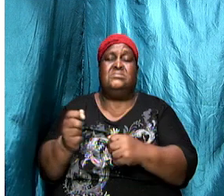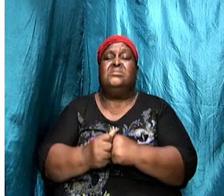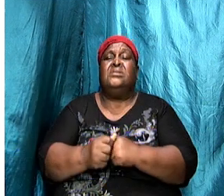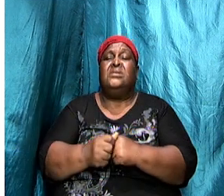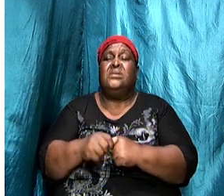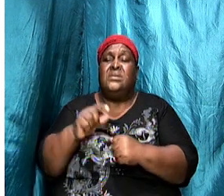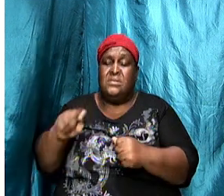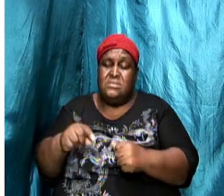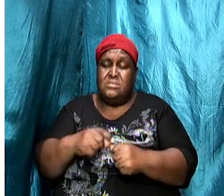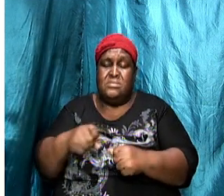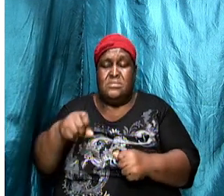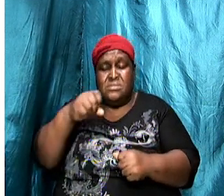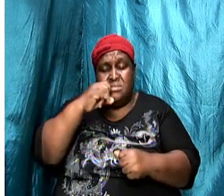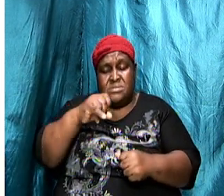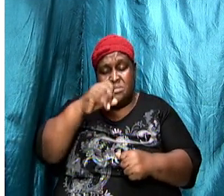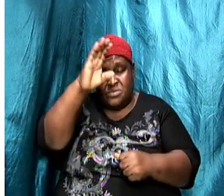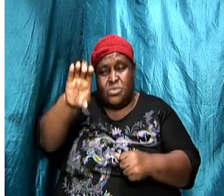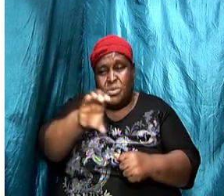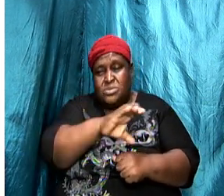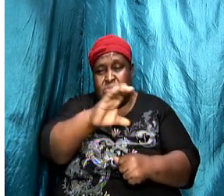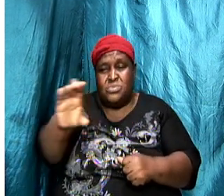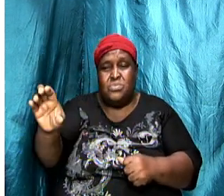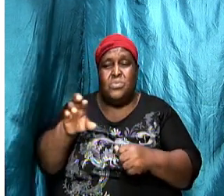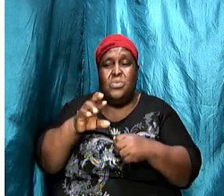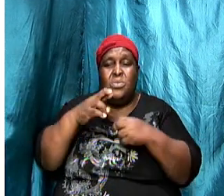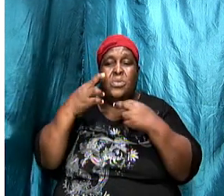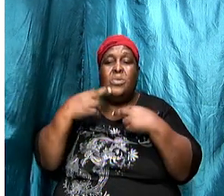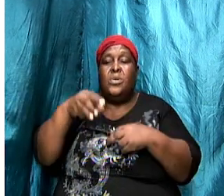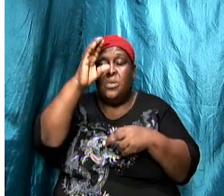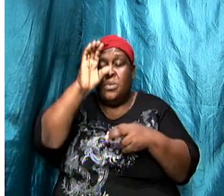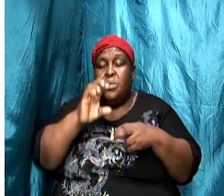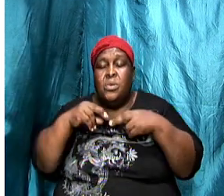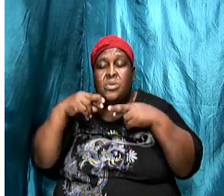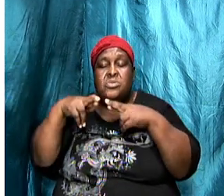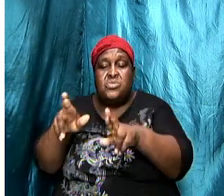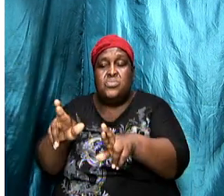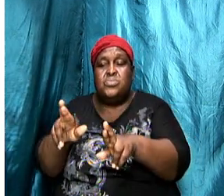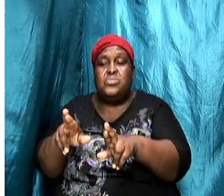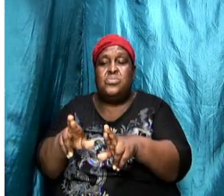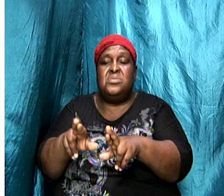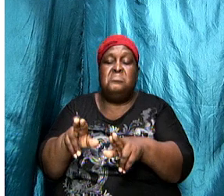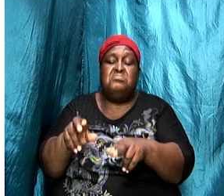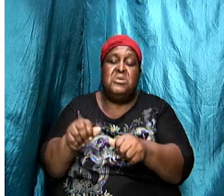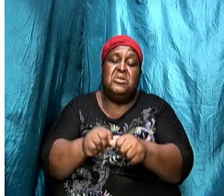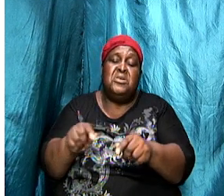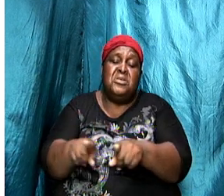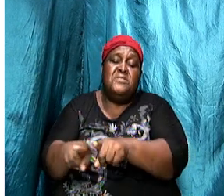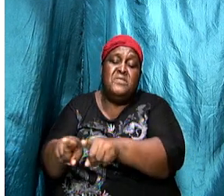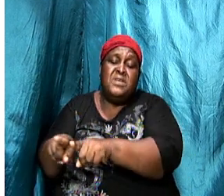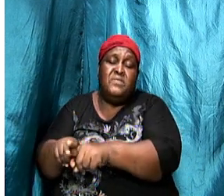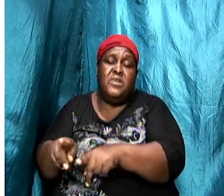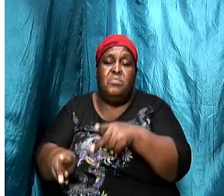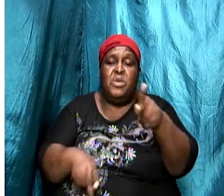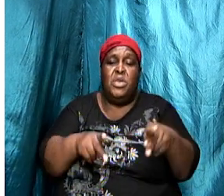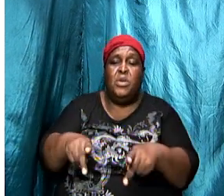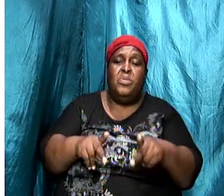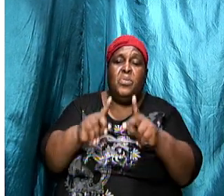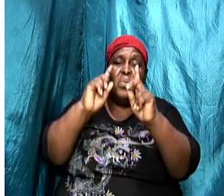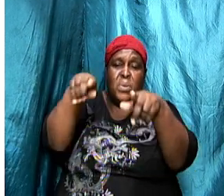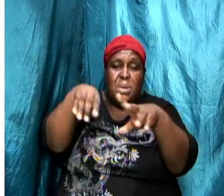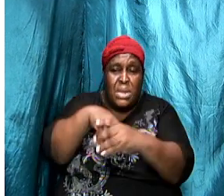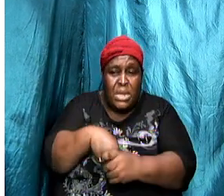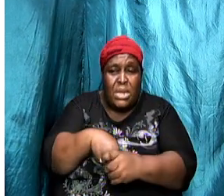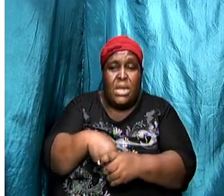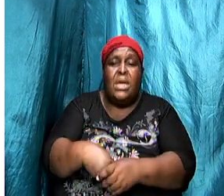is the cross road and every type of different background of people are coming in and going out here it was that the